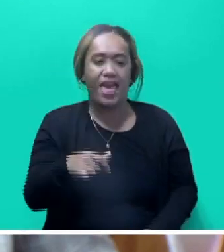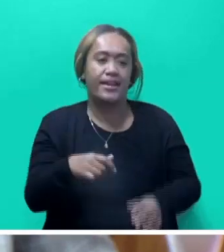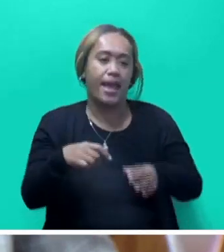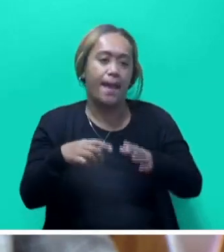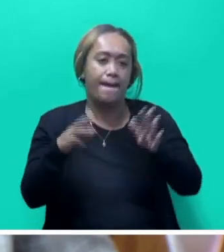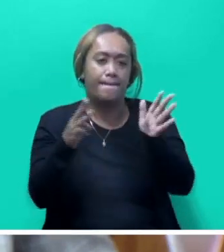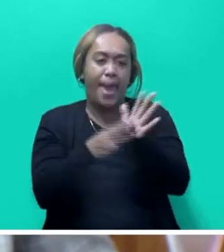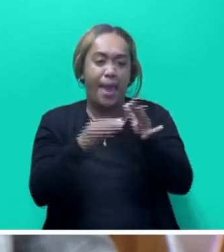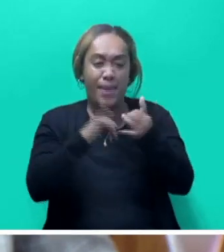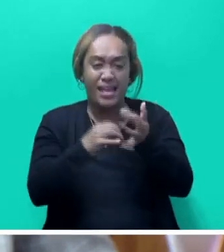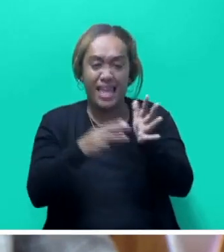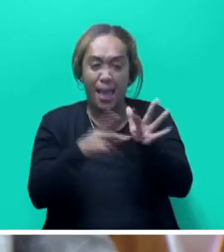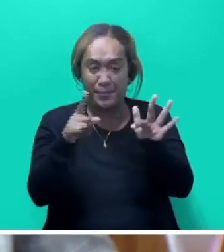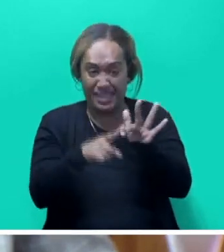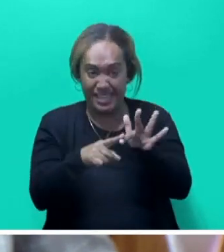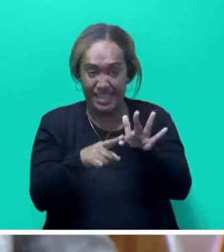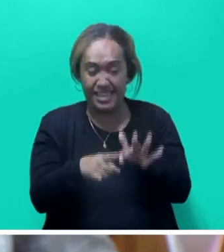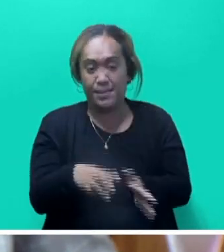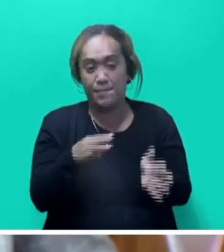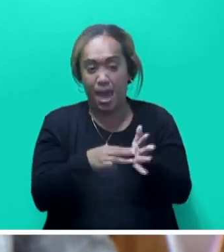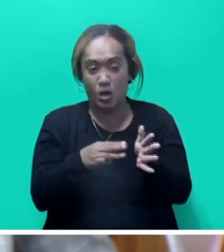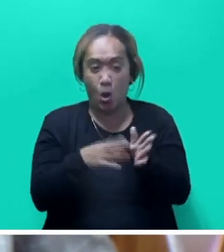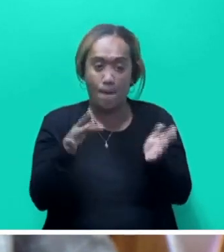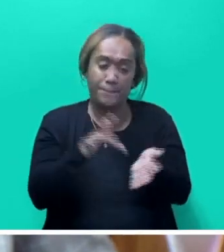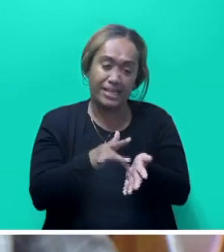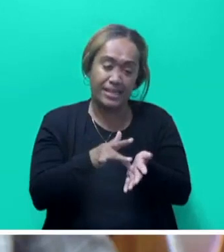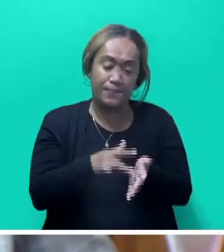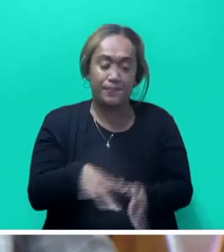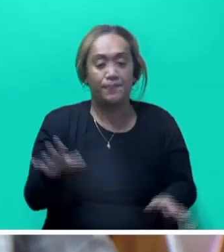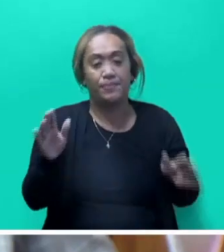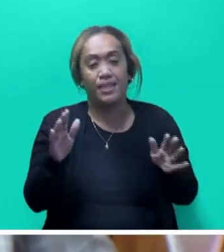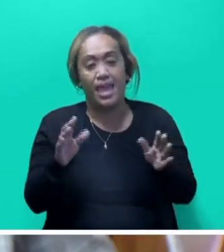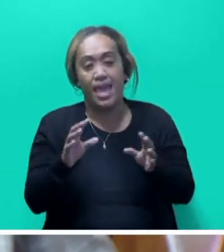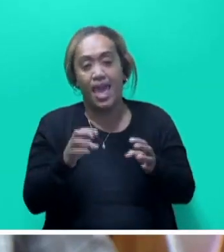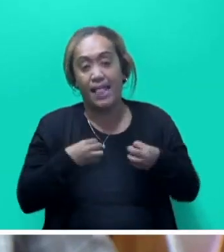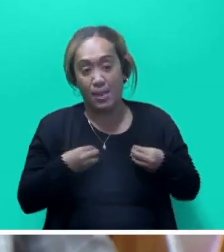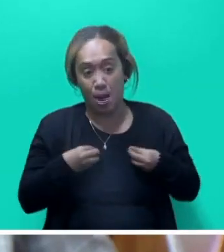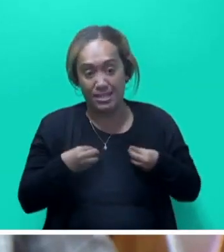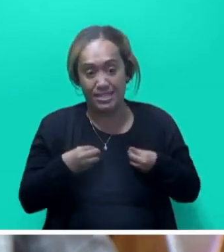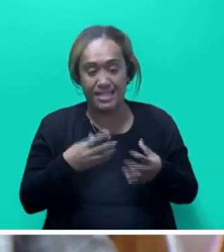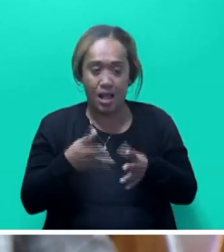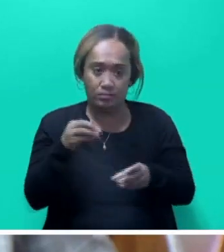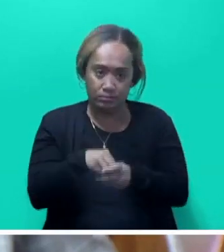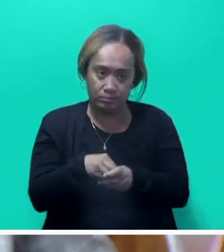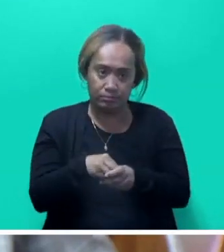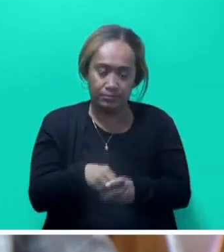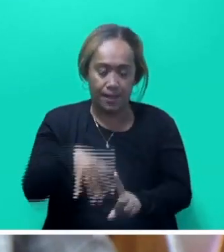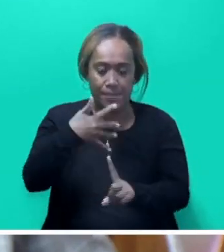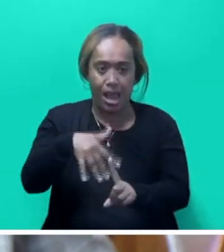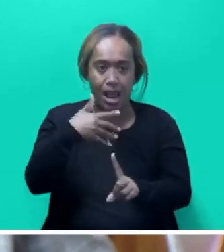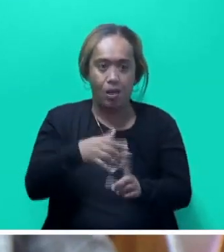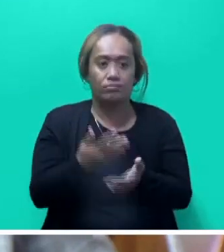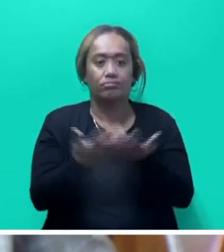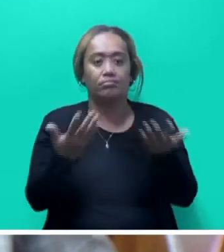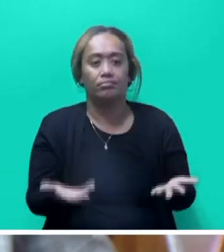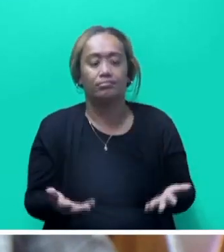MSMEs, are the backbone of our economy. They are essentially in every sector.